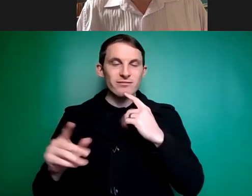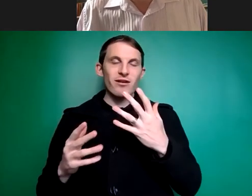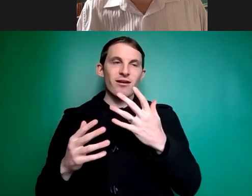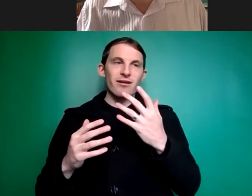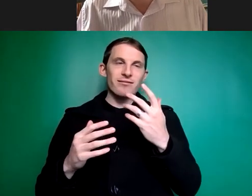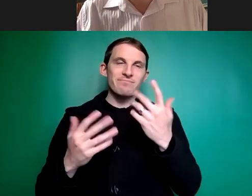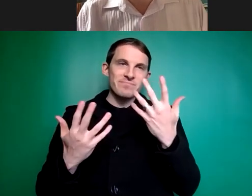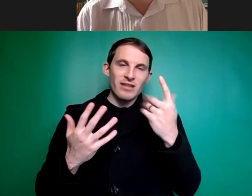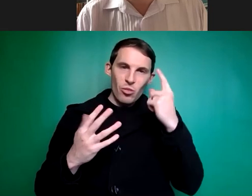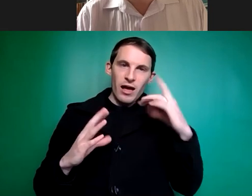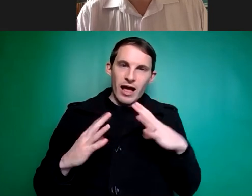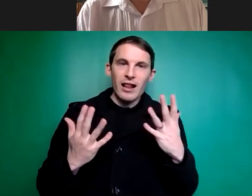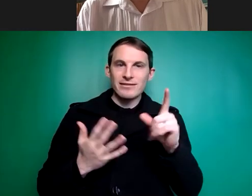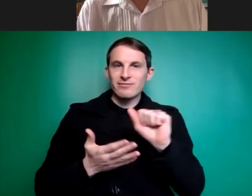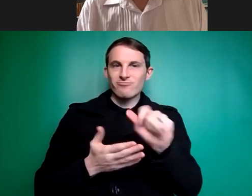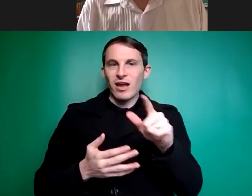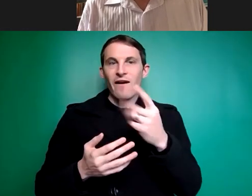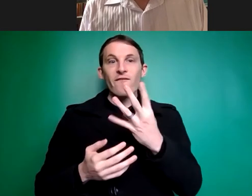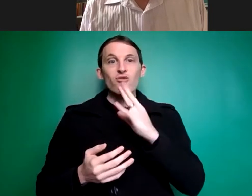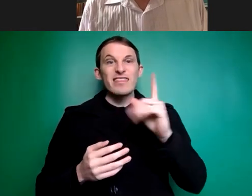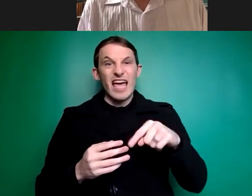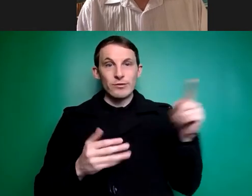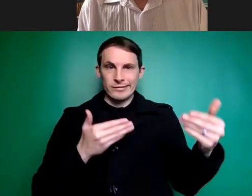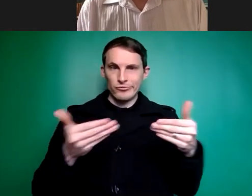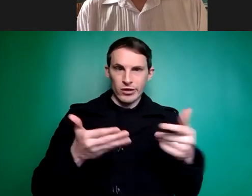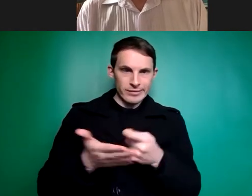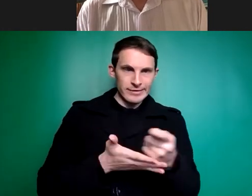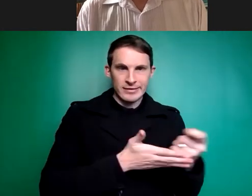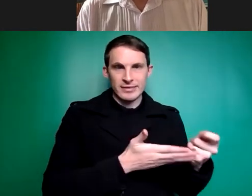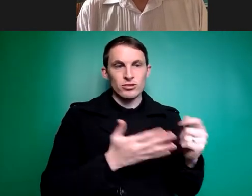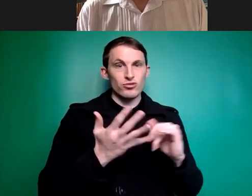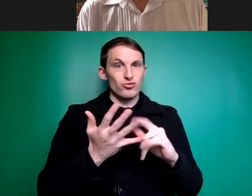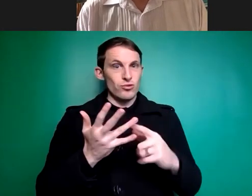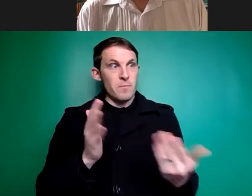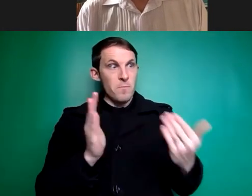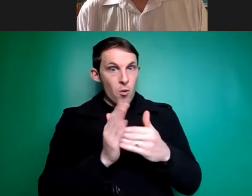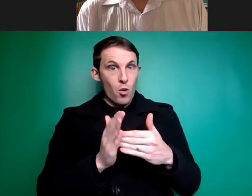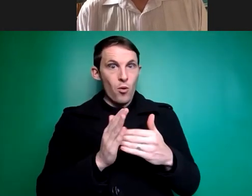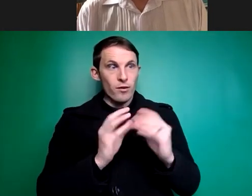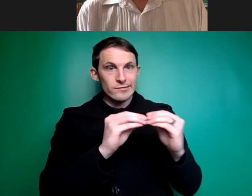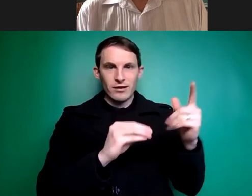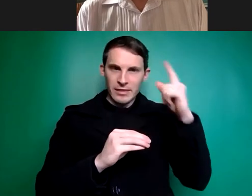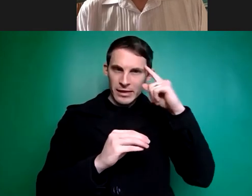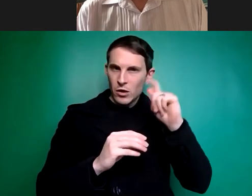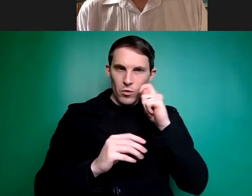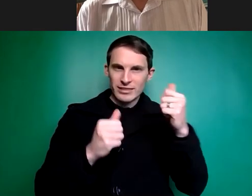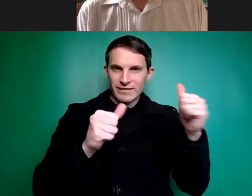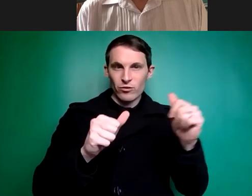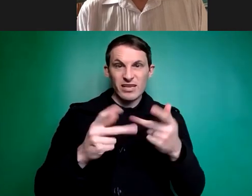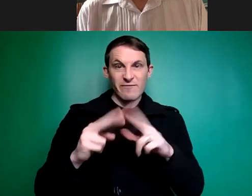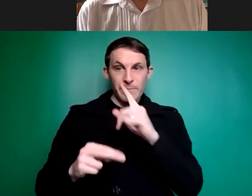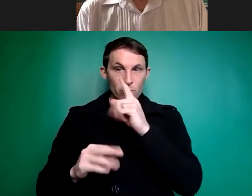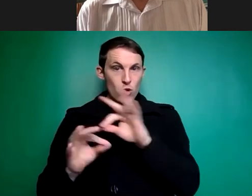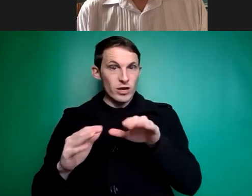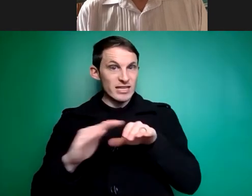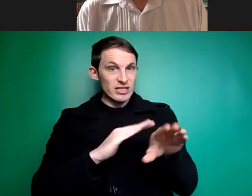much um yeah yeah so I I guess we come back to this question of is the problem that people aren't eligible for the NDIS or